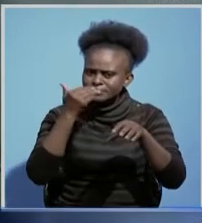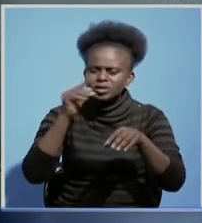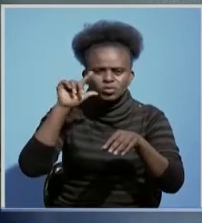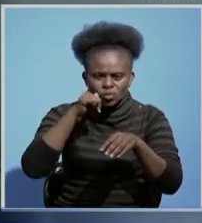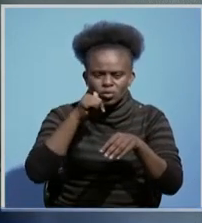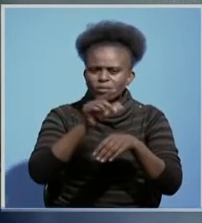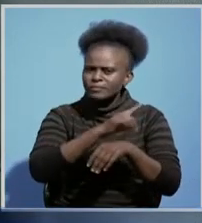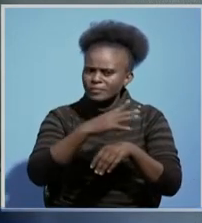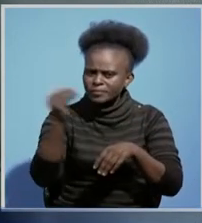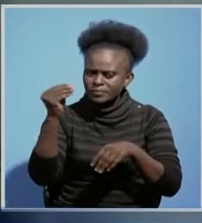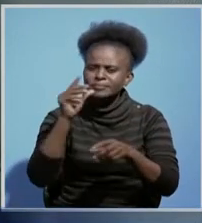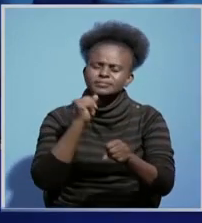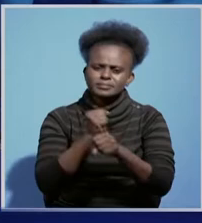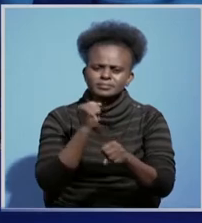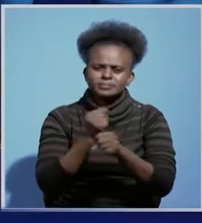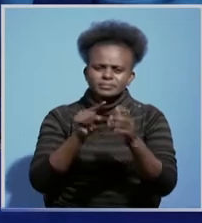starting Monday.